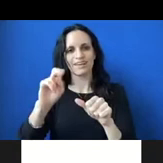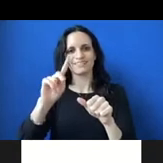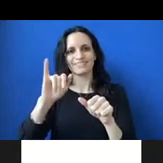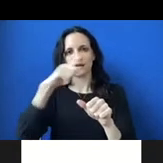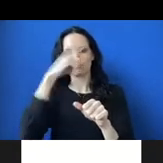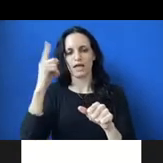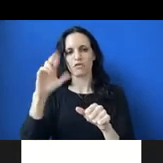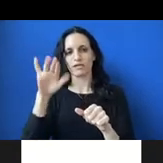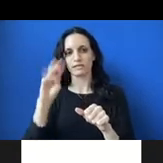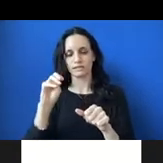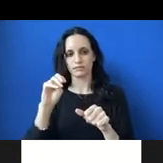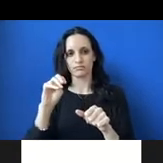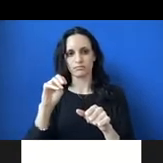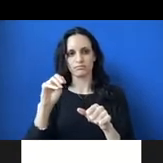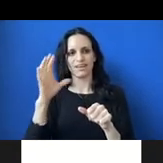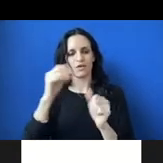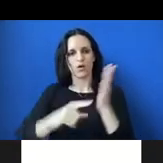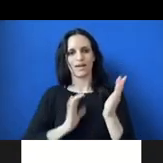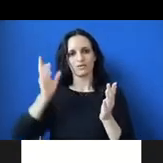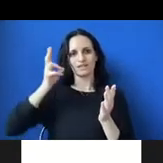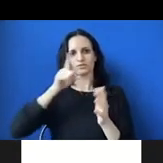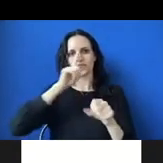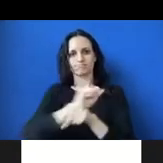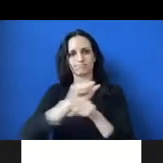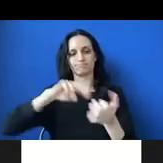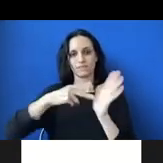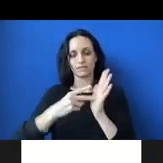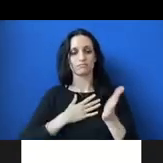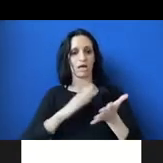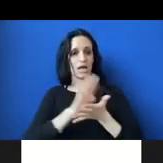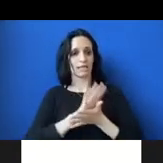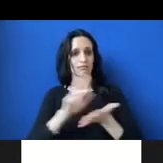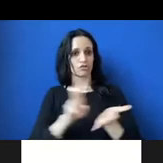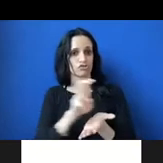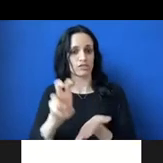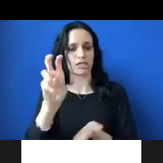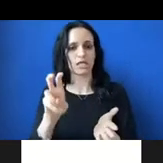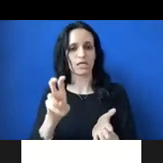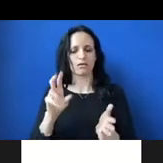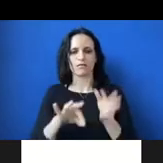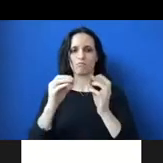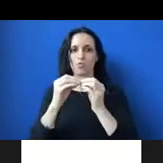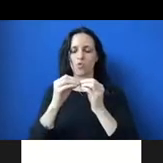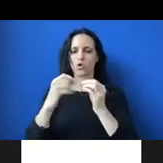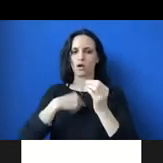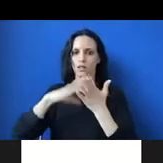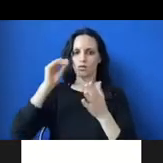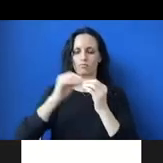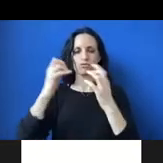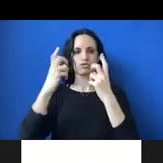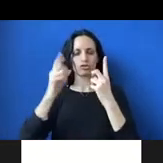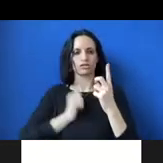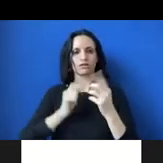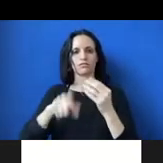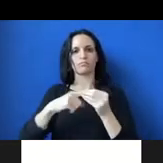and what our history truly means through my academic journey. found that the more I educated myself on the history of white supremacy in